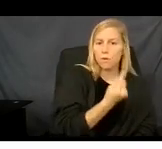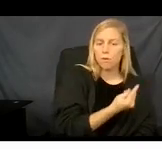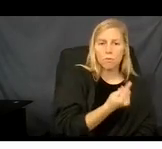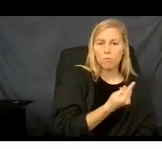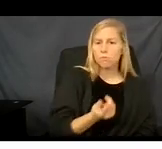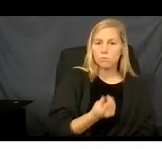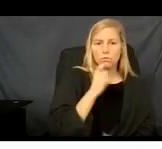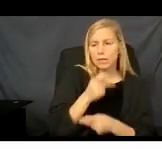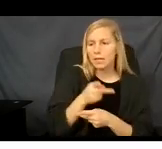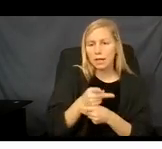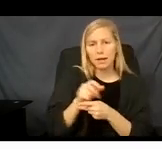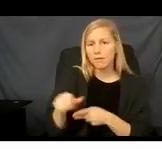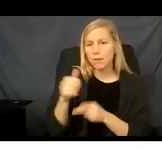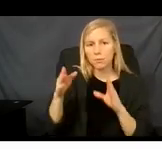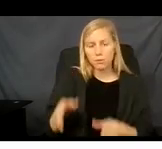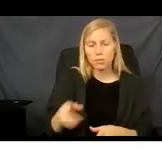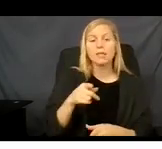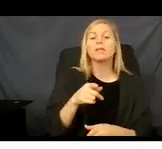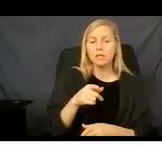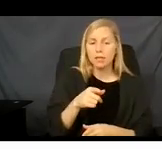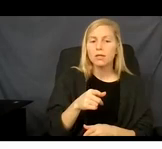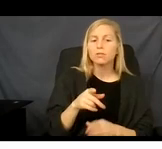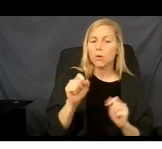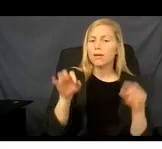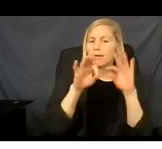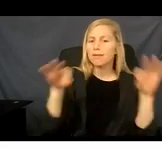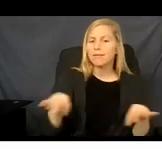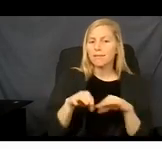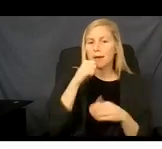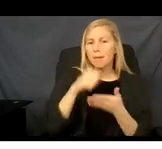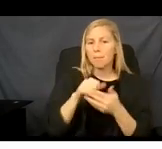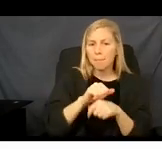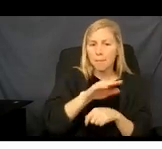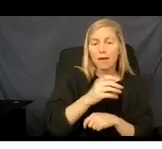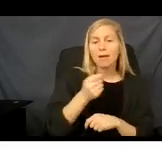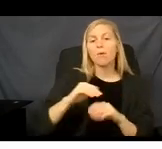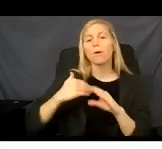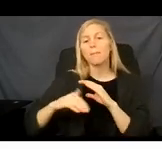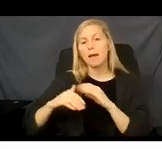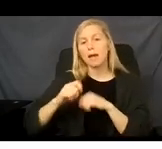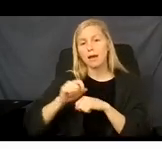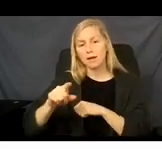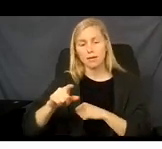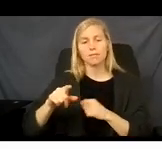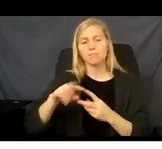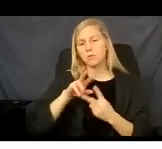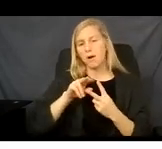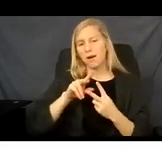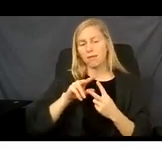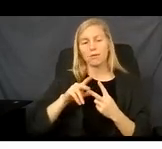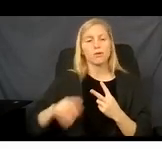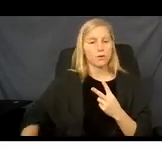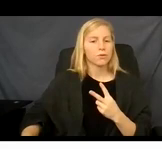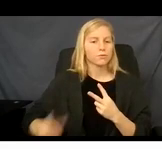That form can be mailed out to you. We can also email it. We can mail it physically to your address. We can